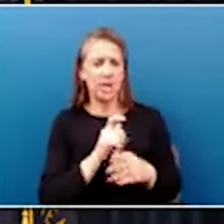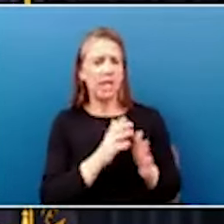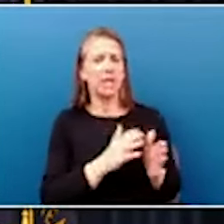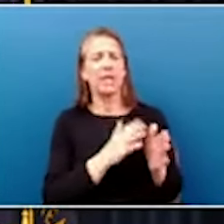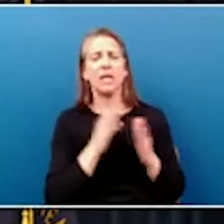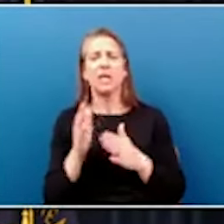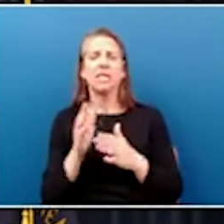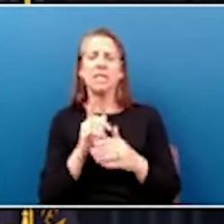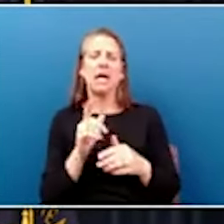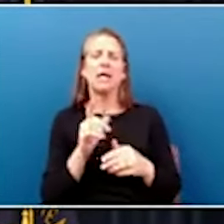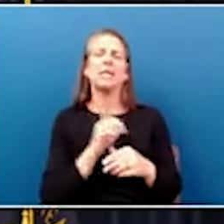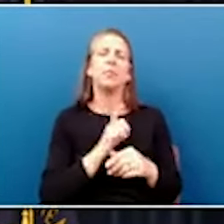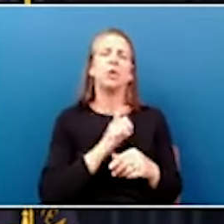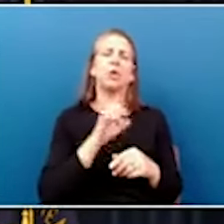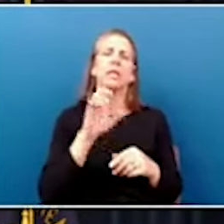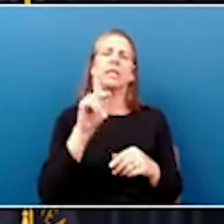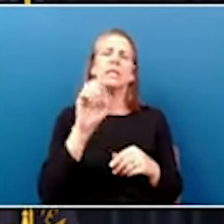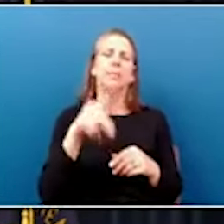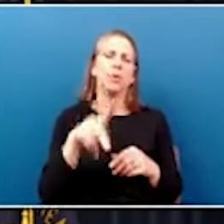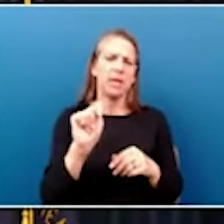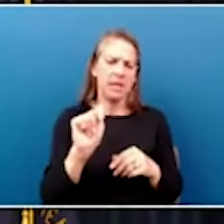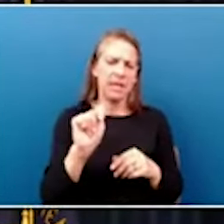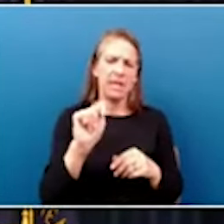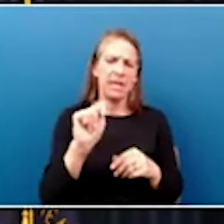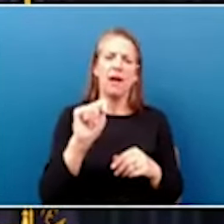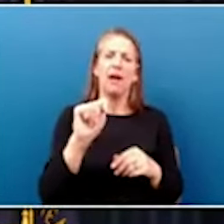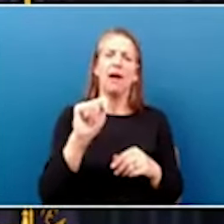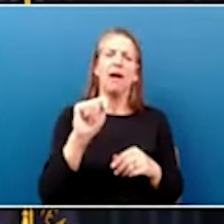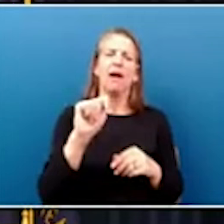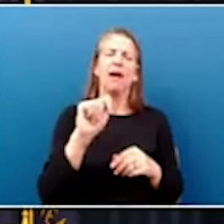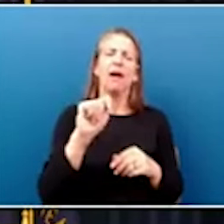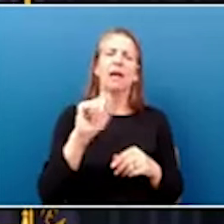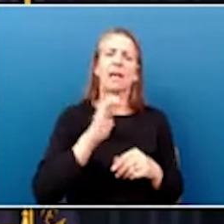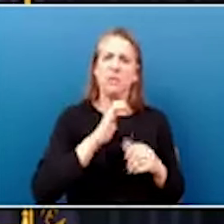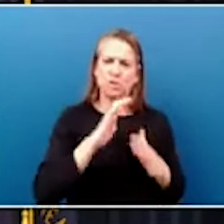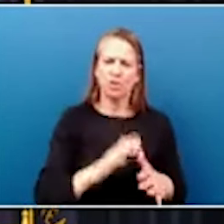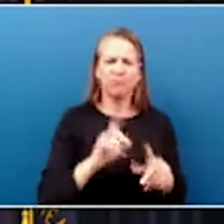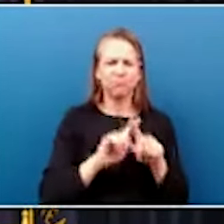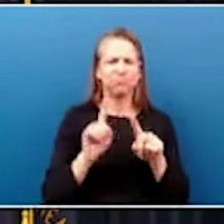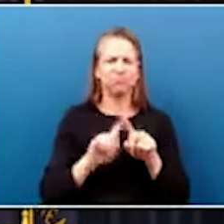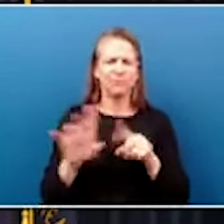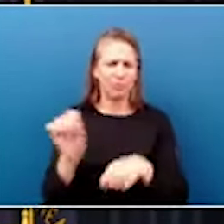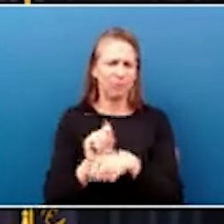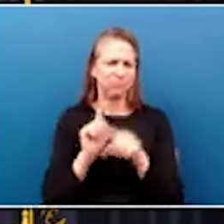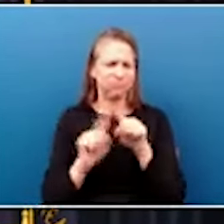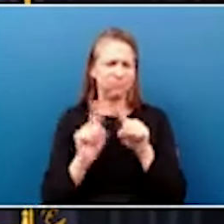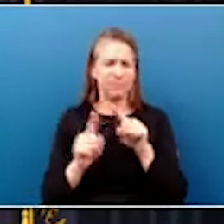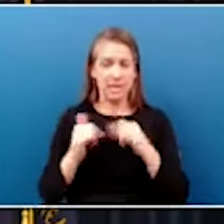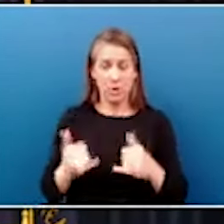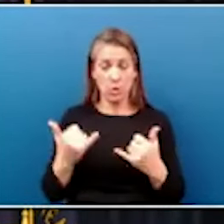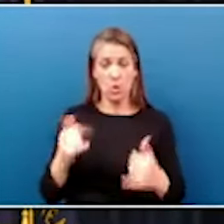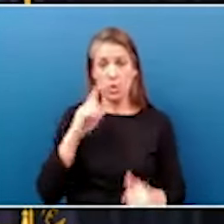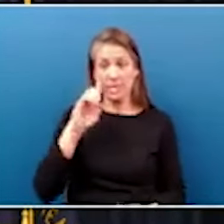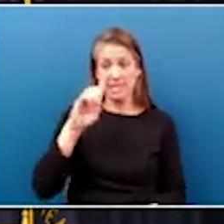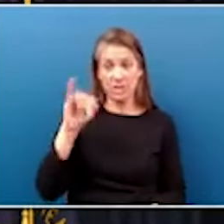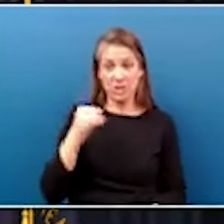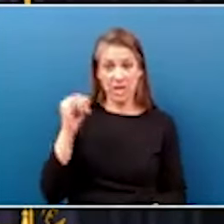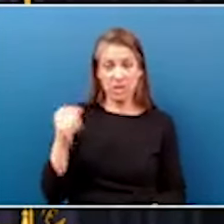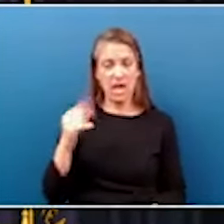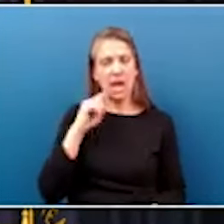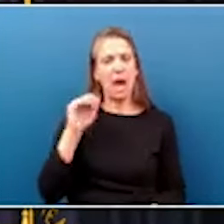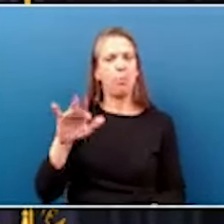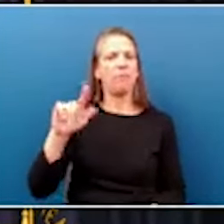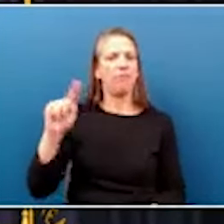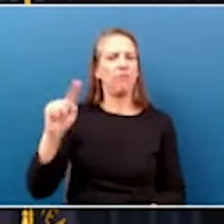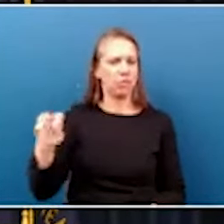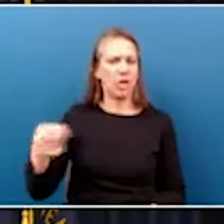of all of our adult institutions. His first day as Commissioner of DJJ will be April 1st, and I know he will hit the